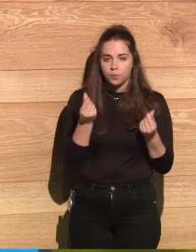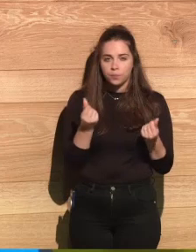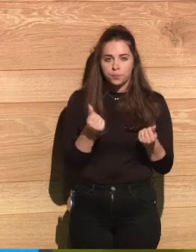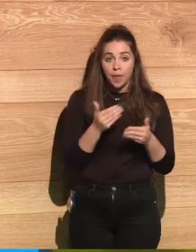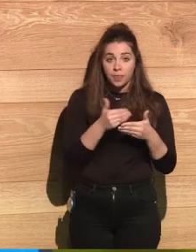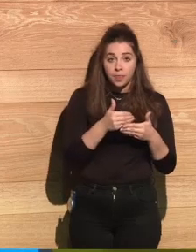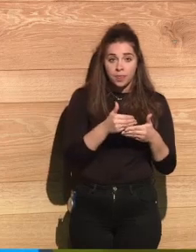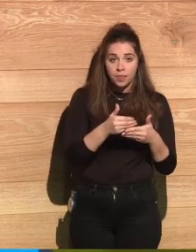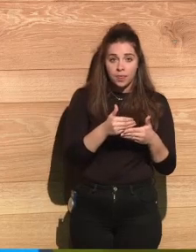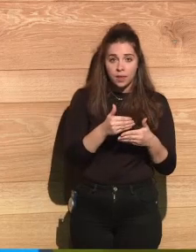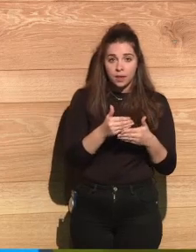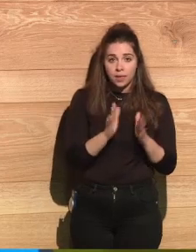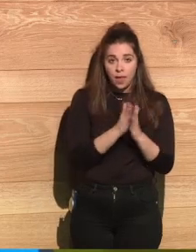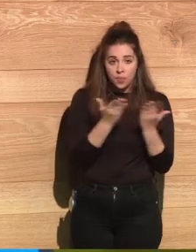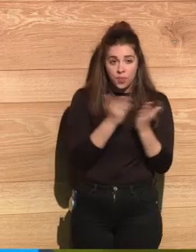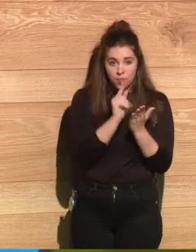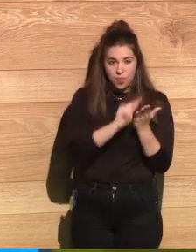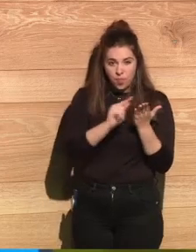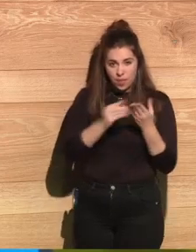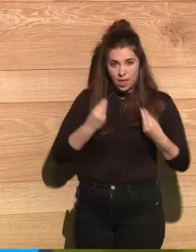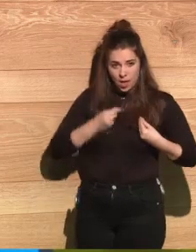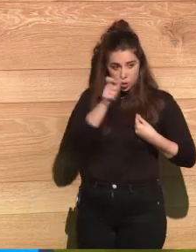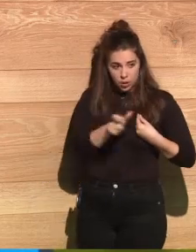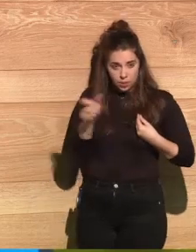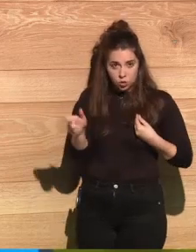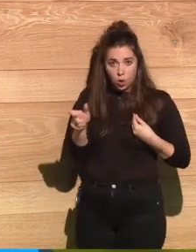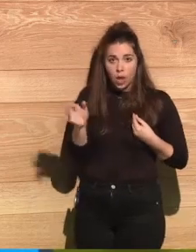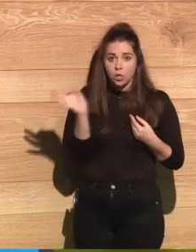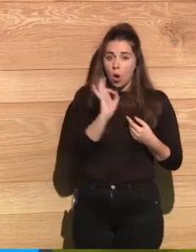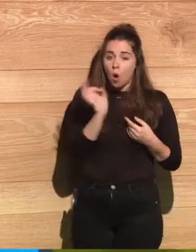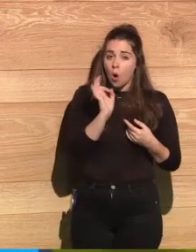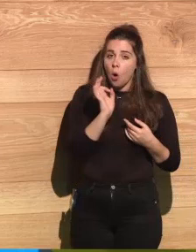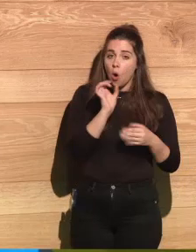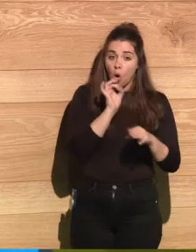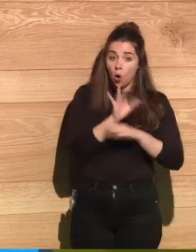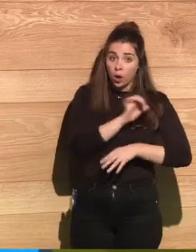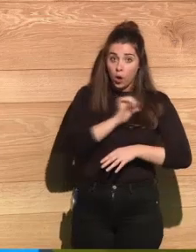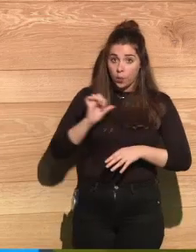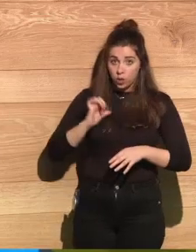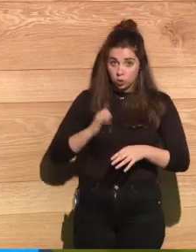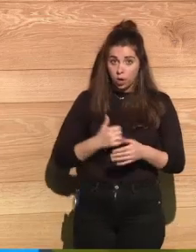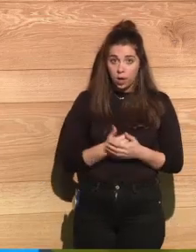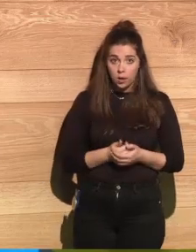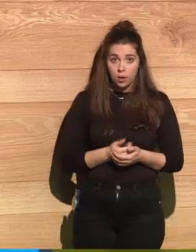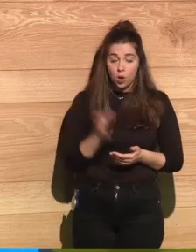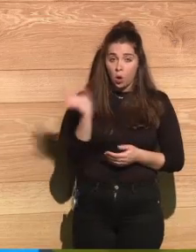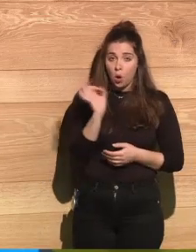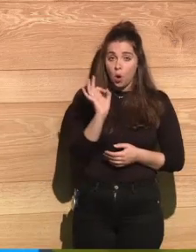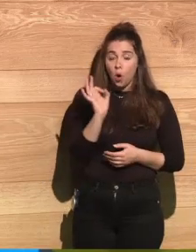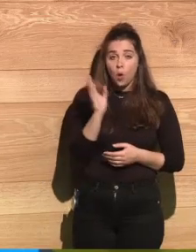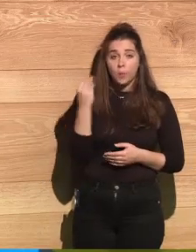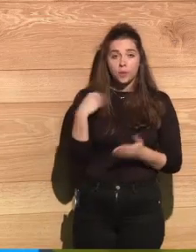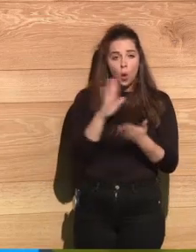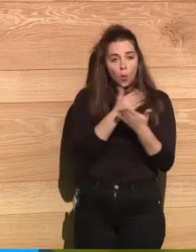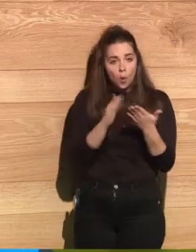diaries. Or personal correspondence. Or personal some poems and haikus and